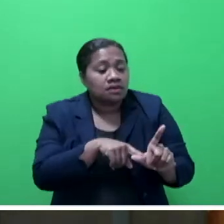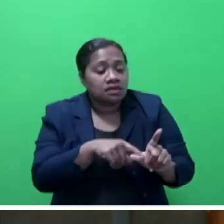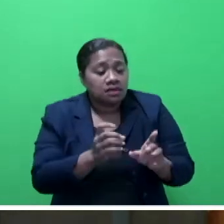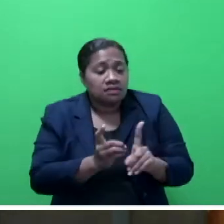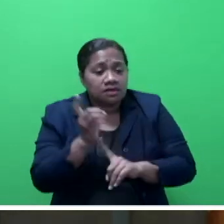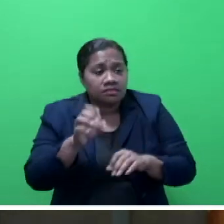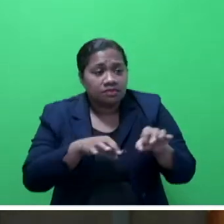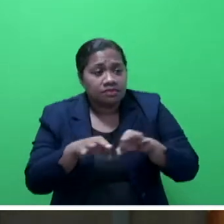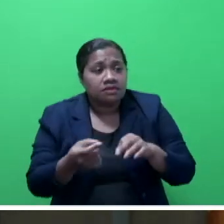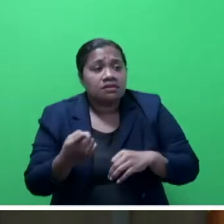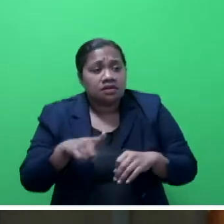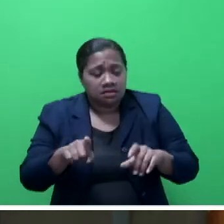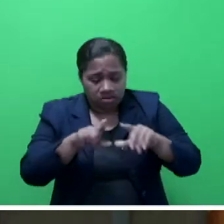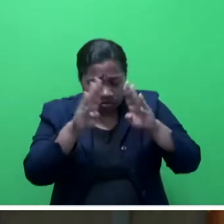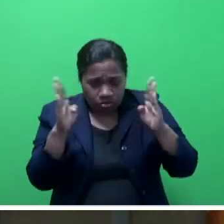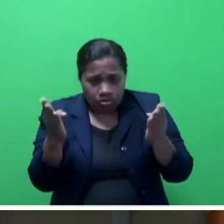capstones on development.